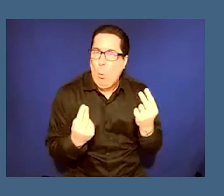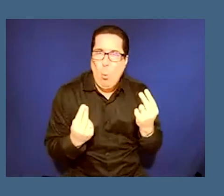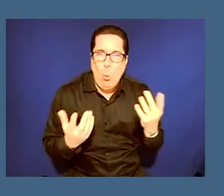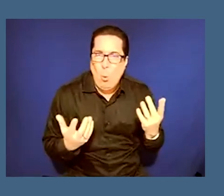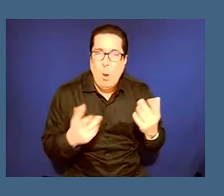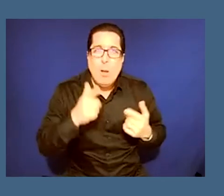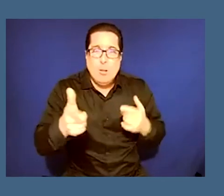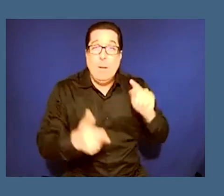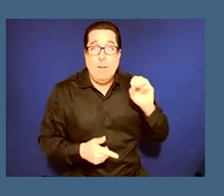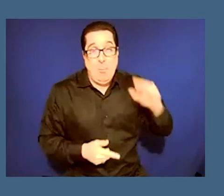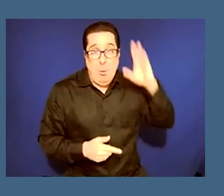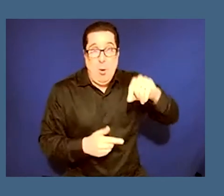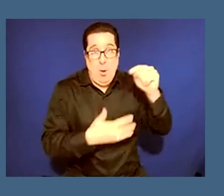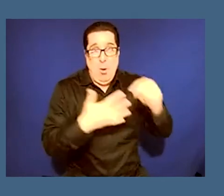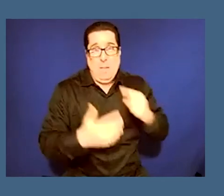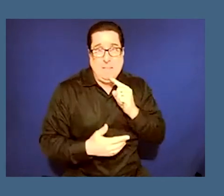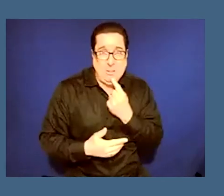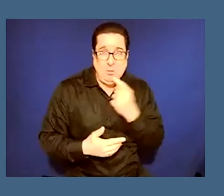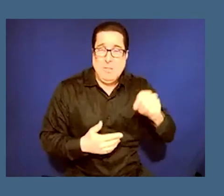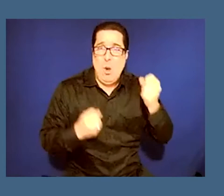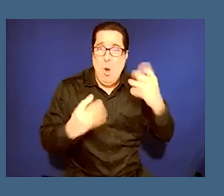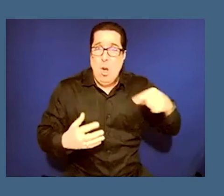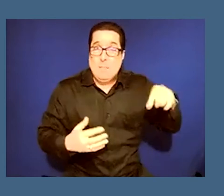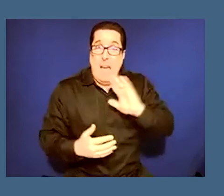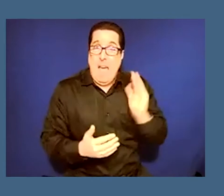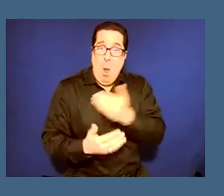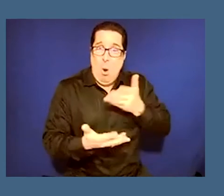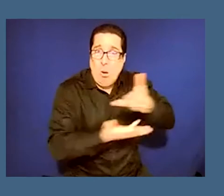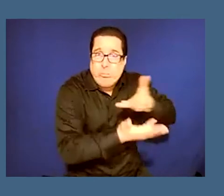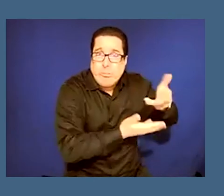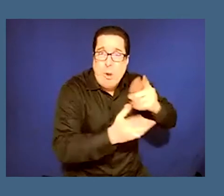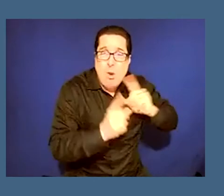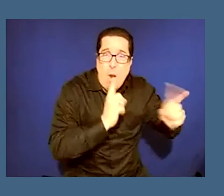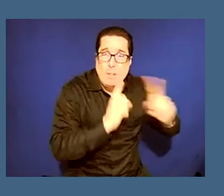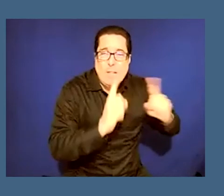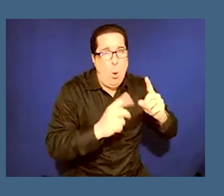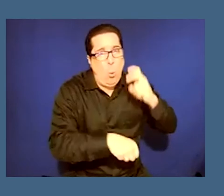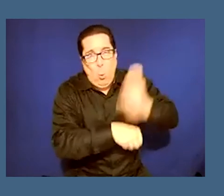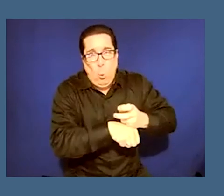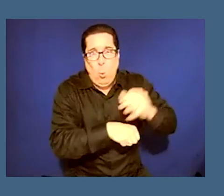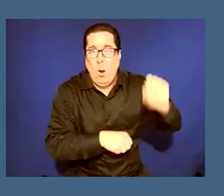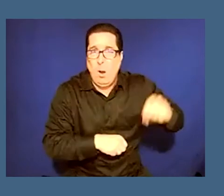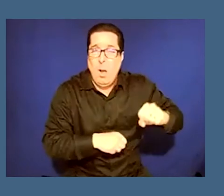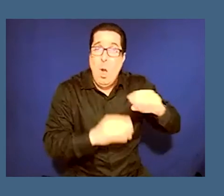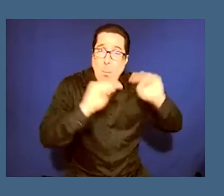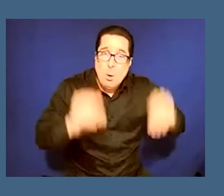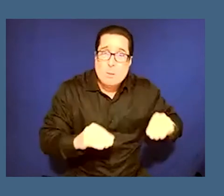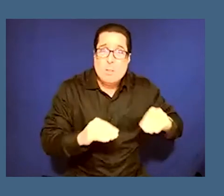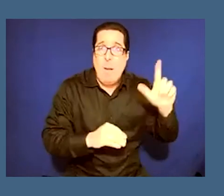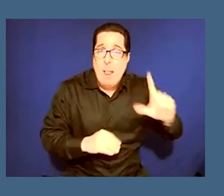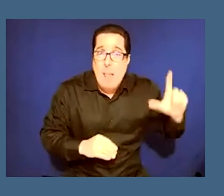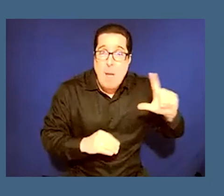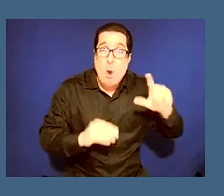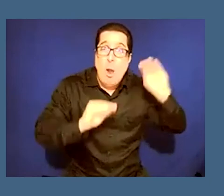for all our conversations is um museums are in libraries and and other things that places that collect things